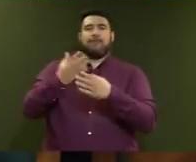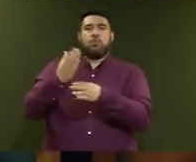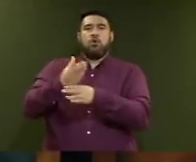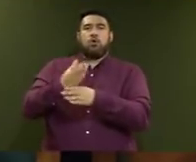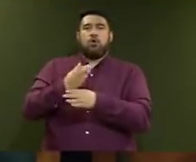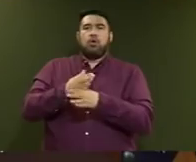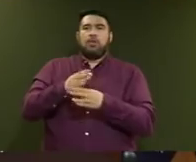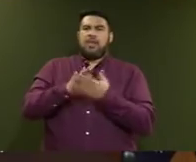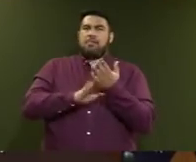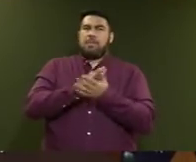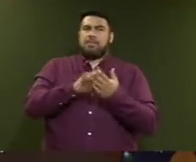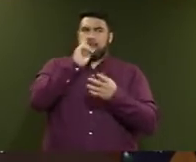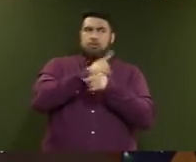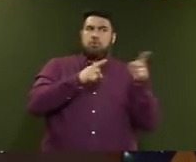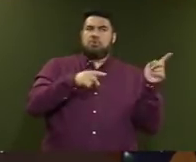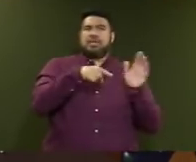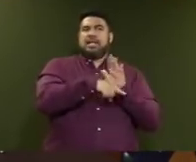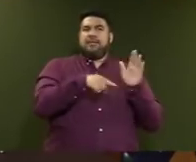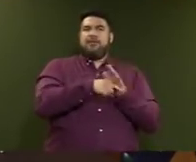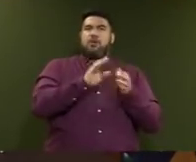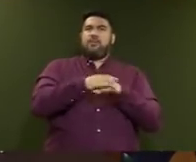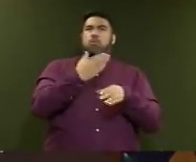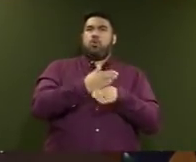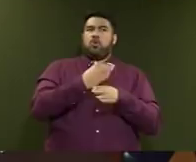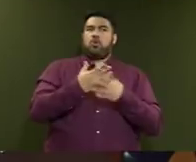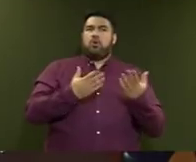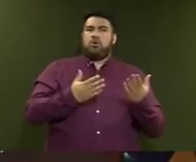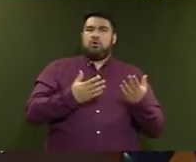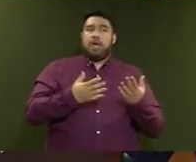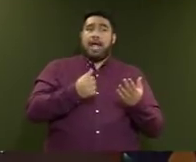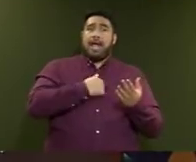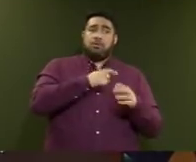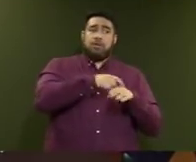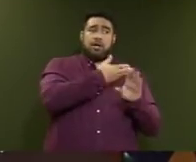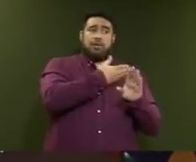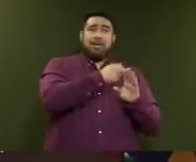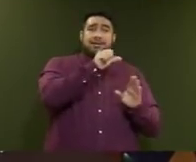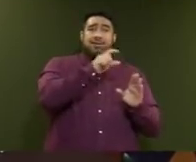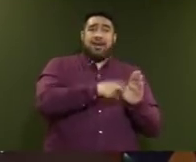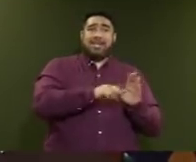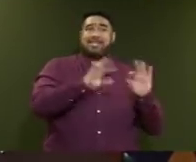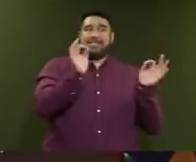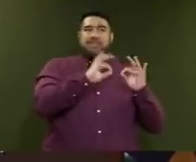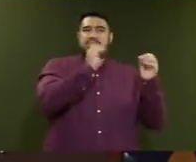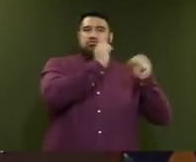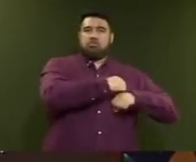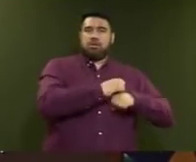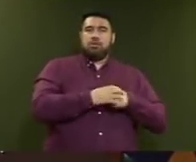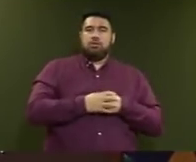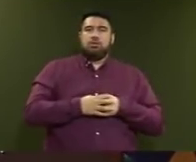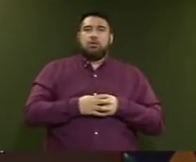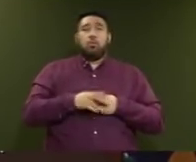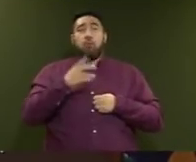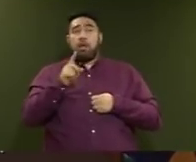workers? Mr Speaker, I just want to highlight today we've also concluded the nurses' pay agreement, which is something that I'd